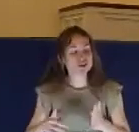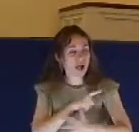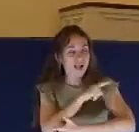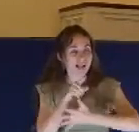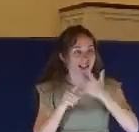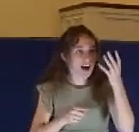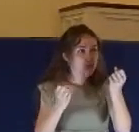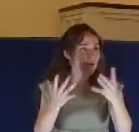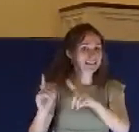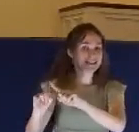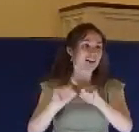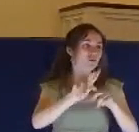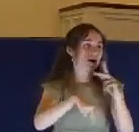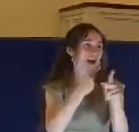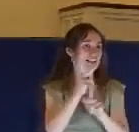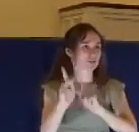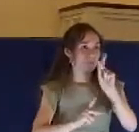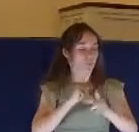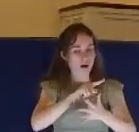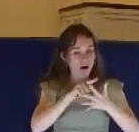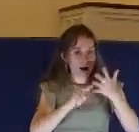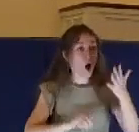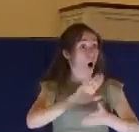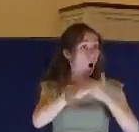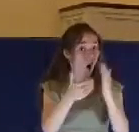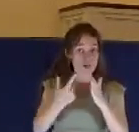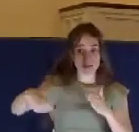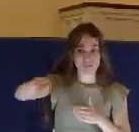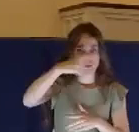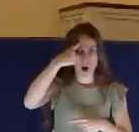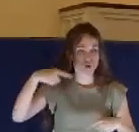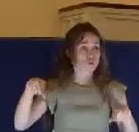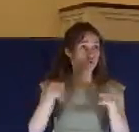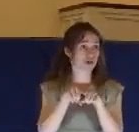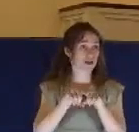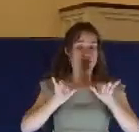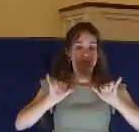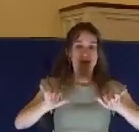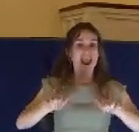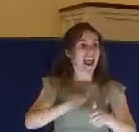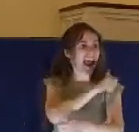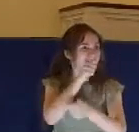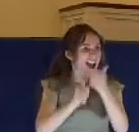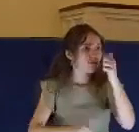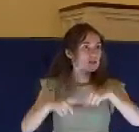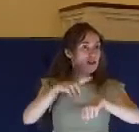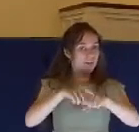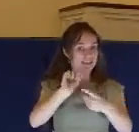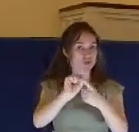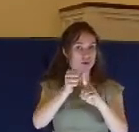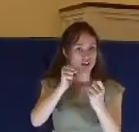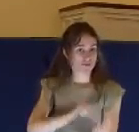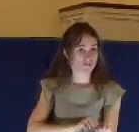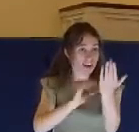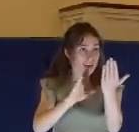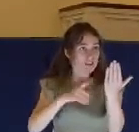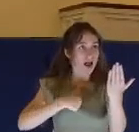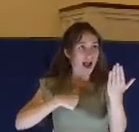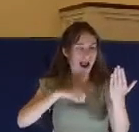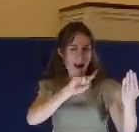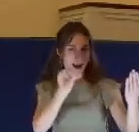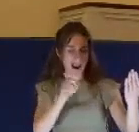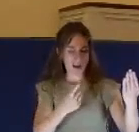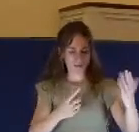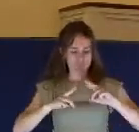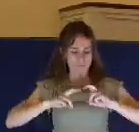editors, made that question the basis for all of their decisions. What